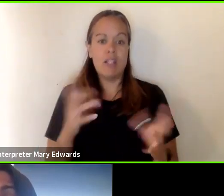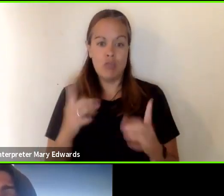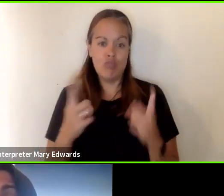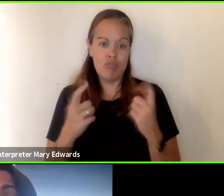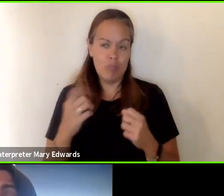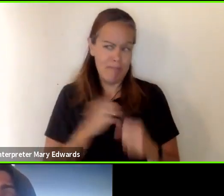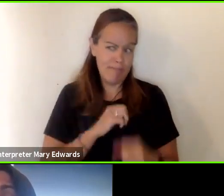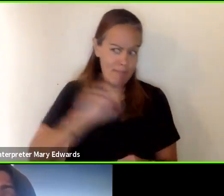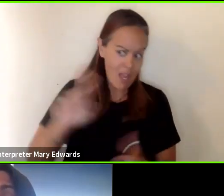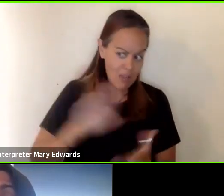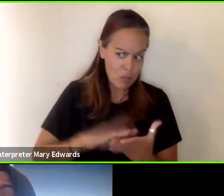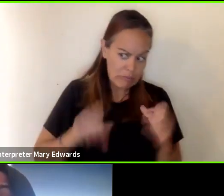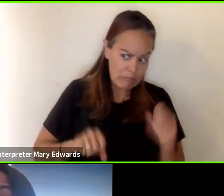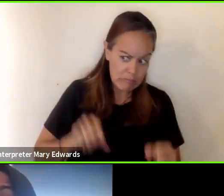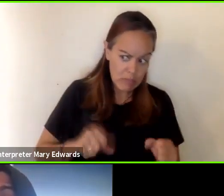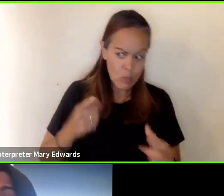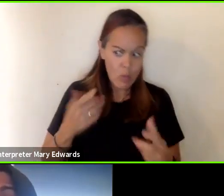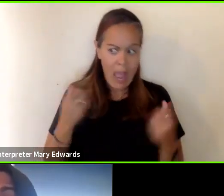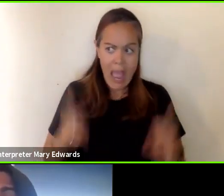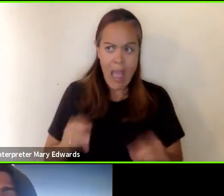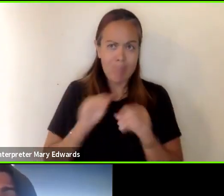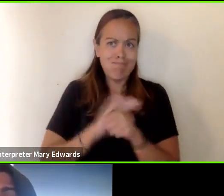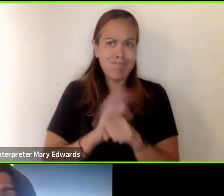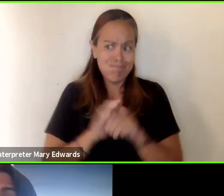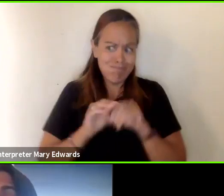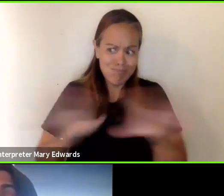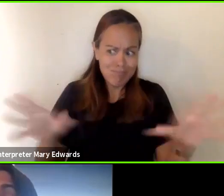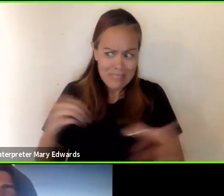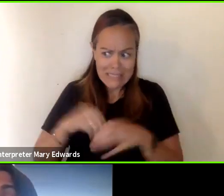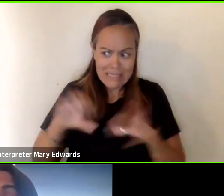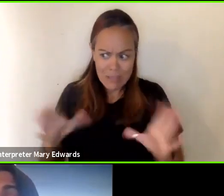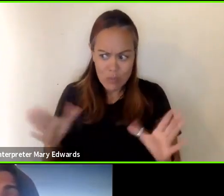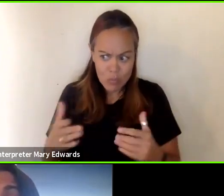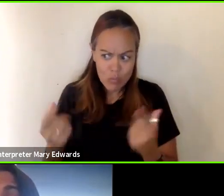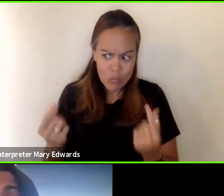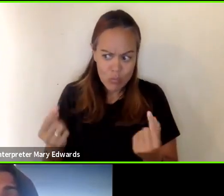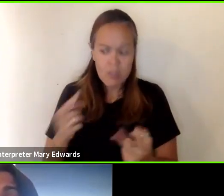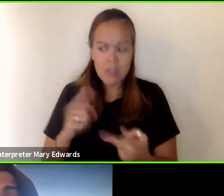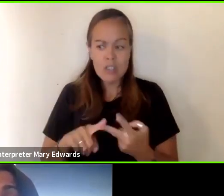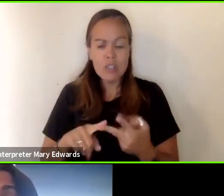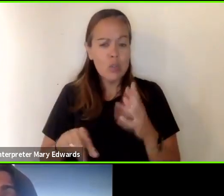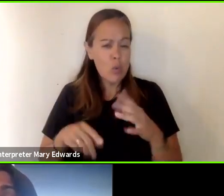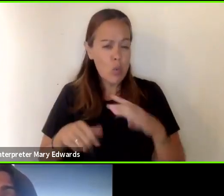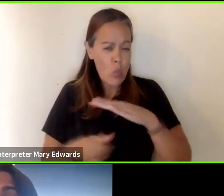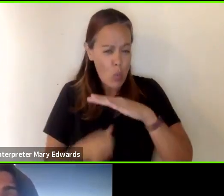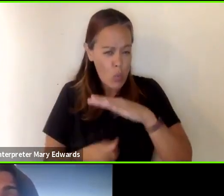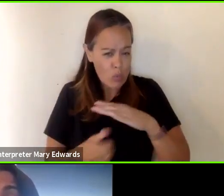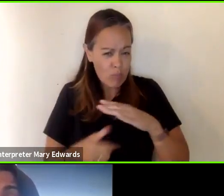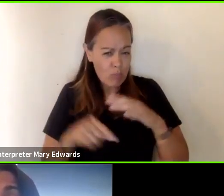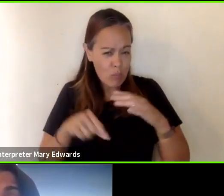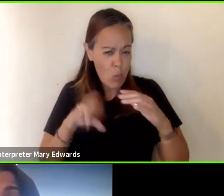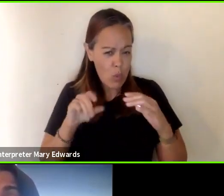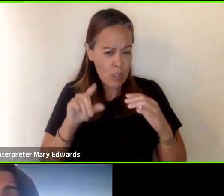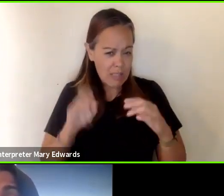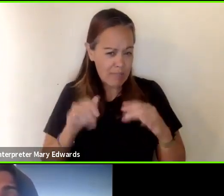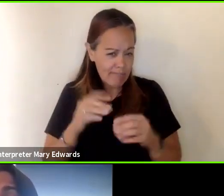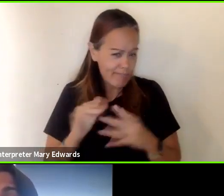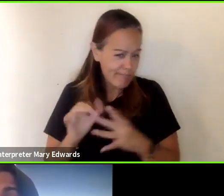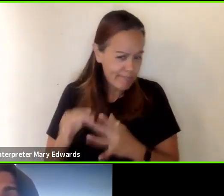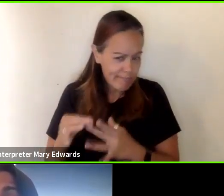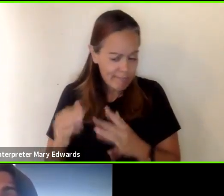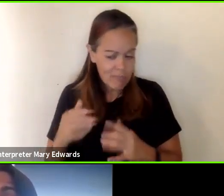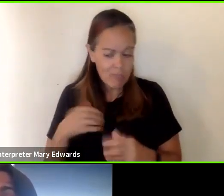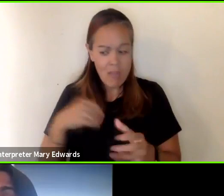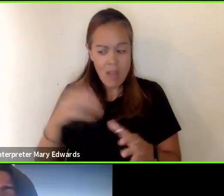school like what happens if there's an outbreak in a class quarantine guidelines options for parents who don't feel comfortable